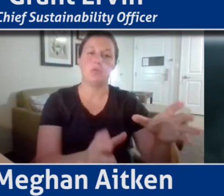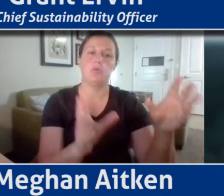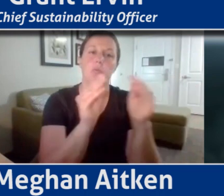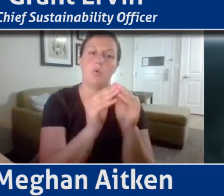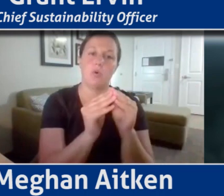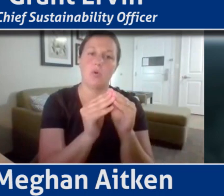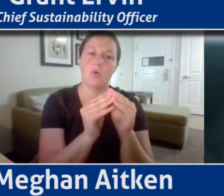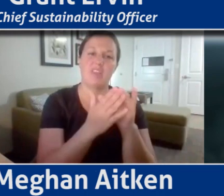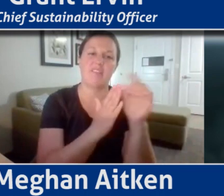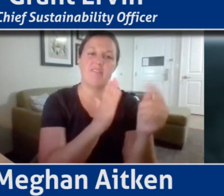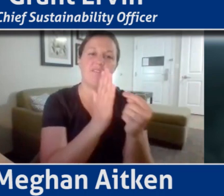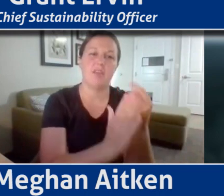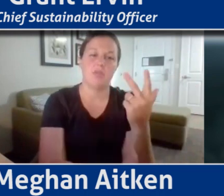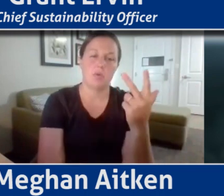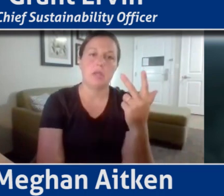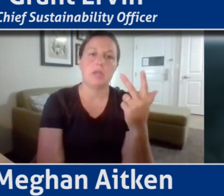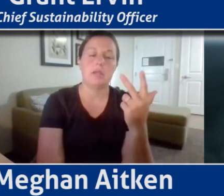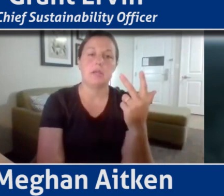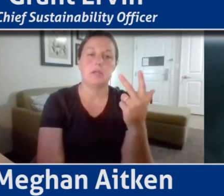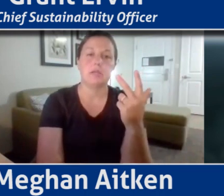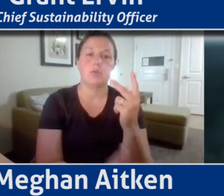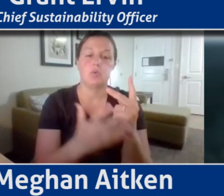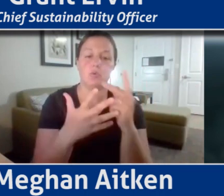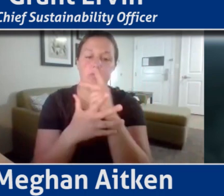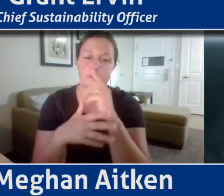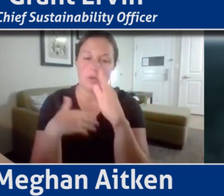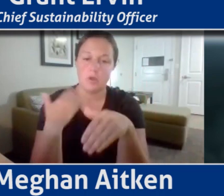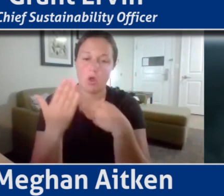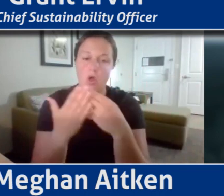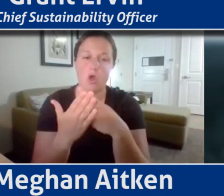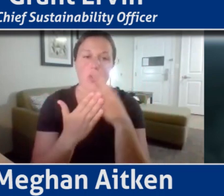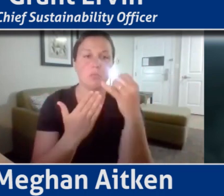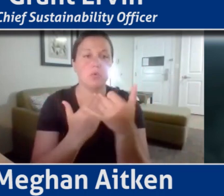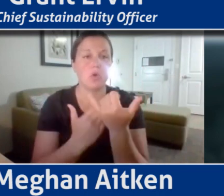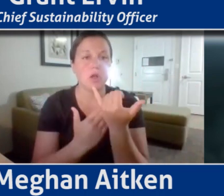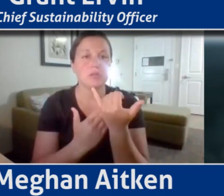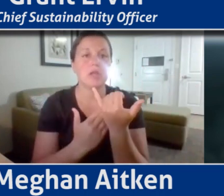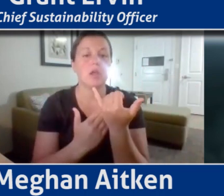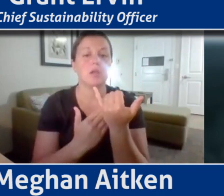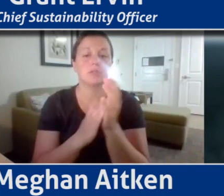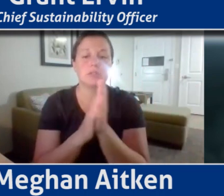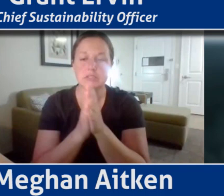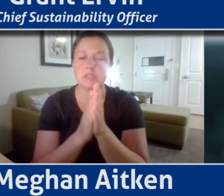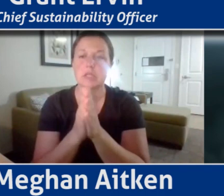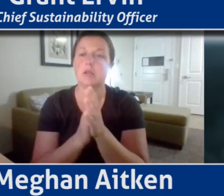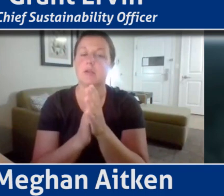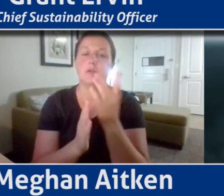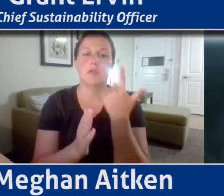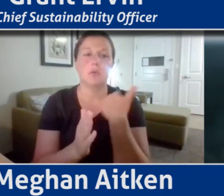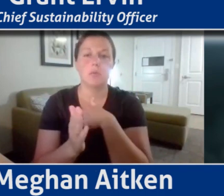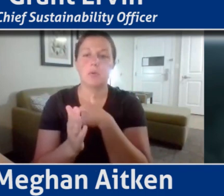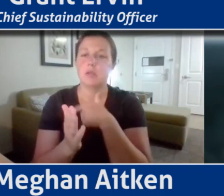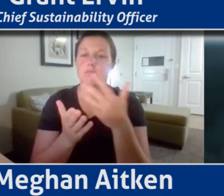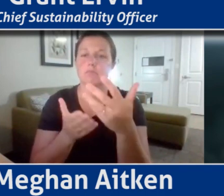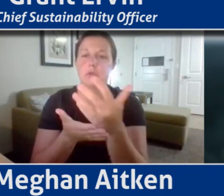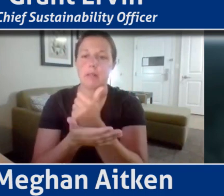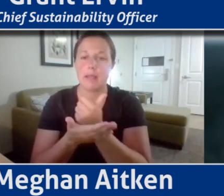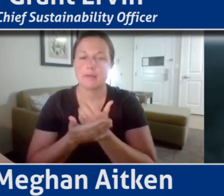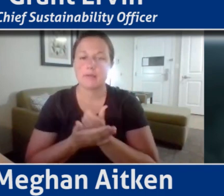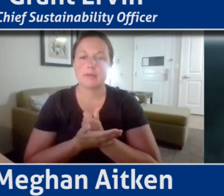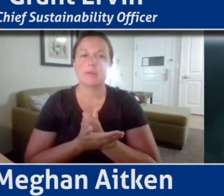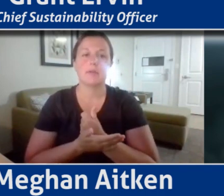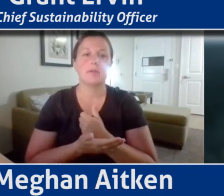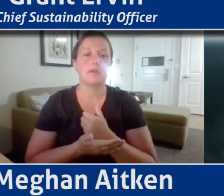three is. Taking a look at all of the projects and the initiatives that we've collected and mapped against the SDGs, which is a wonderful